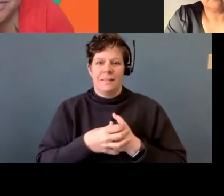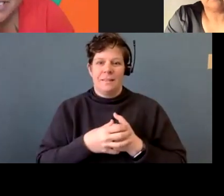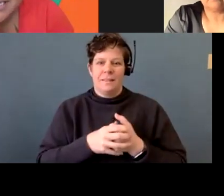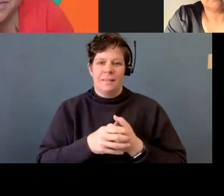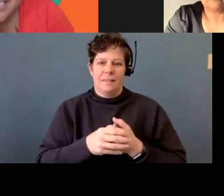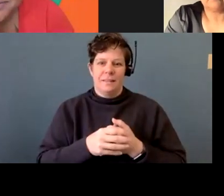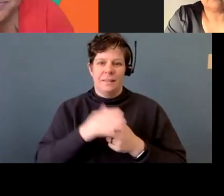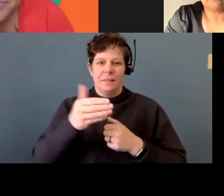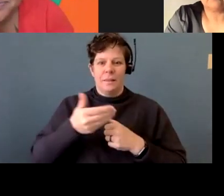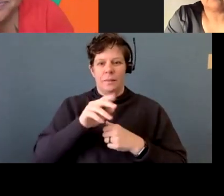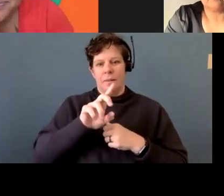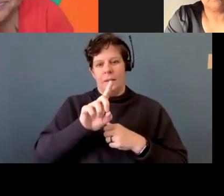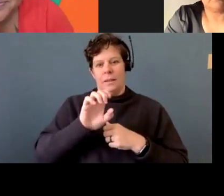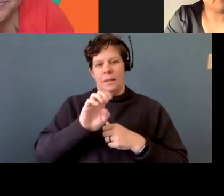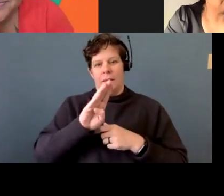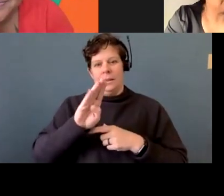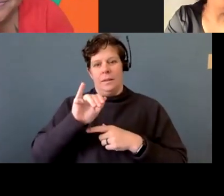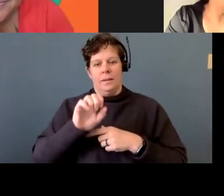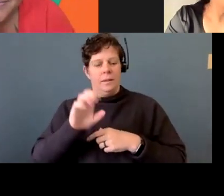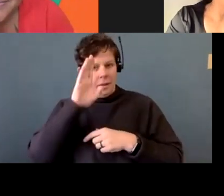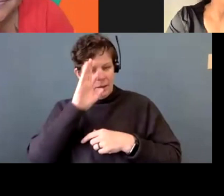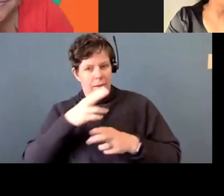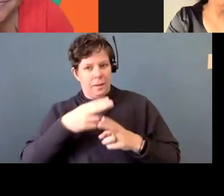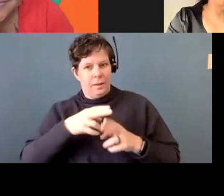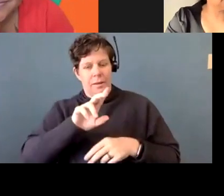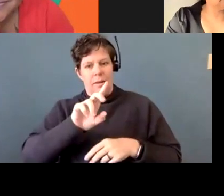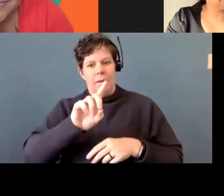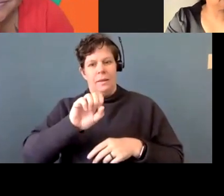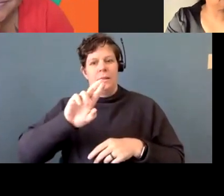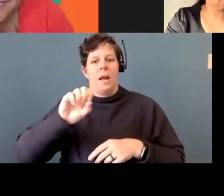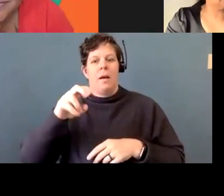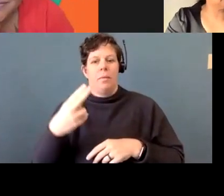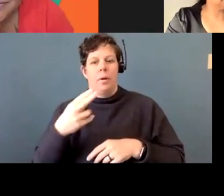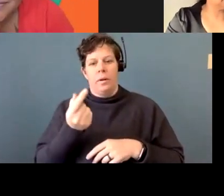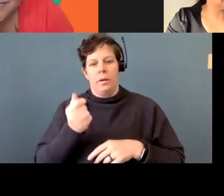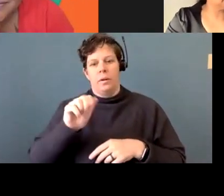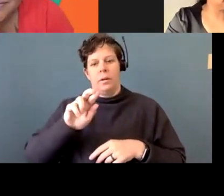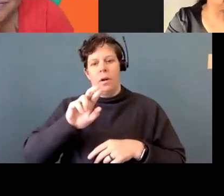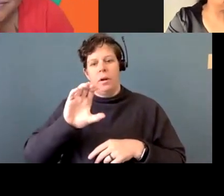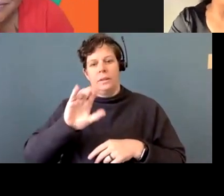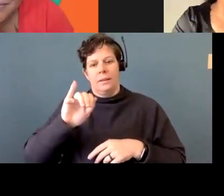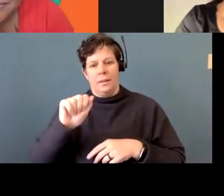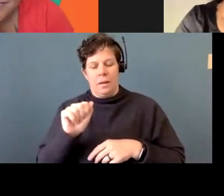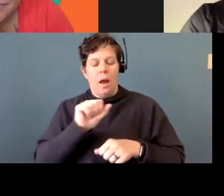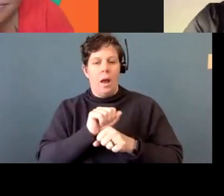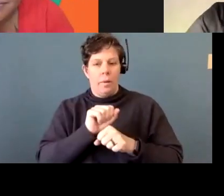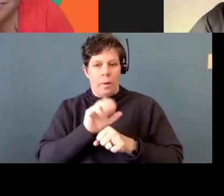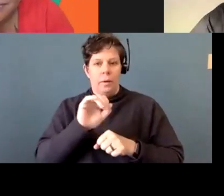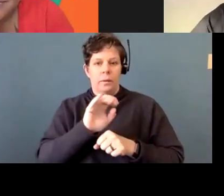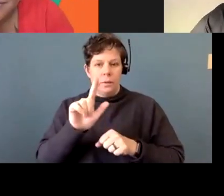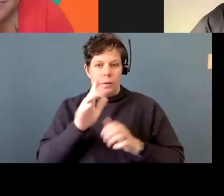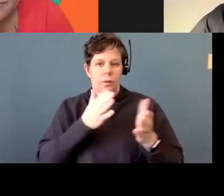Welcome in, Debbie. Hi, my name is, uh, Deborah Garcia and I work in the social services department under Bernie